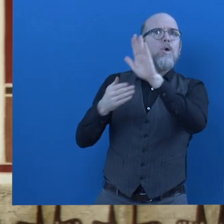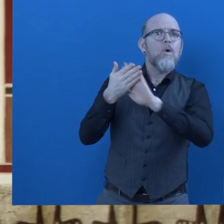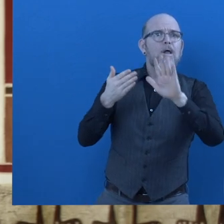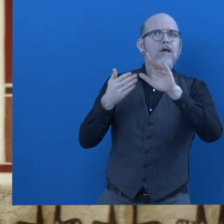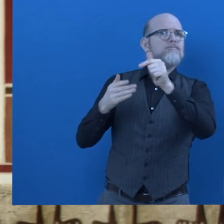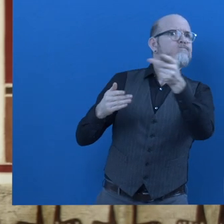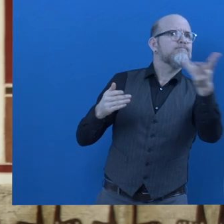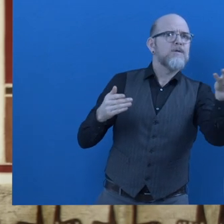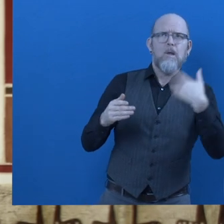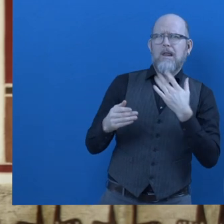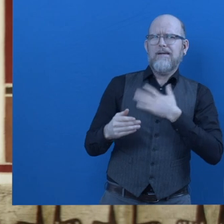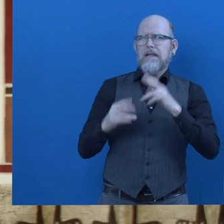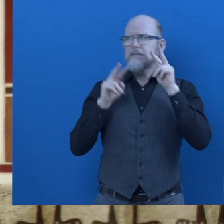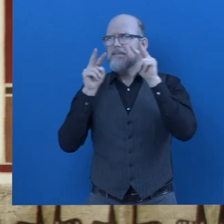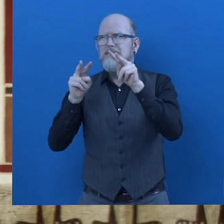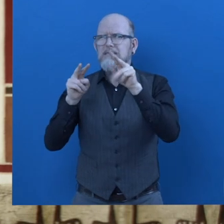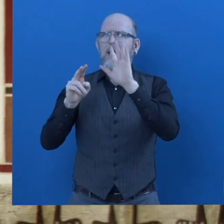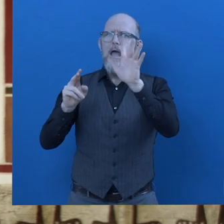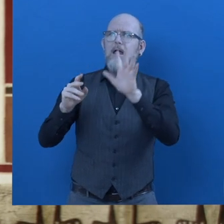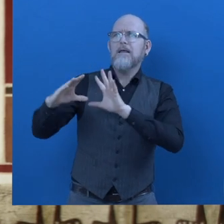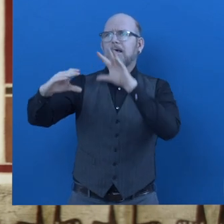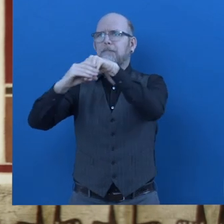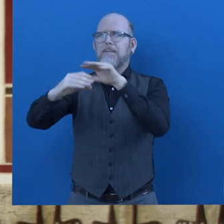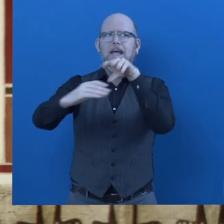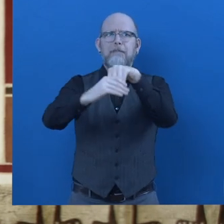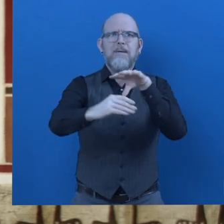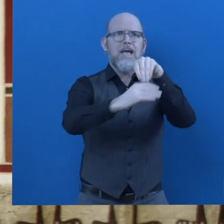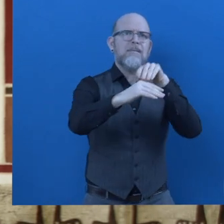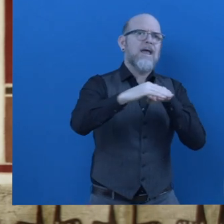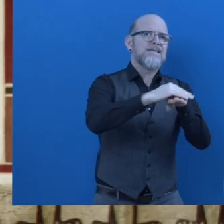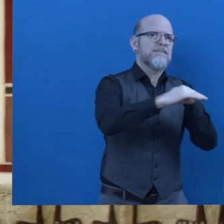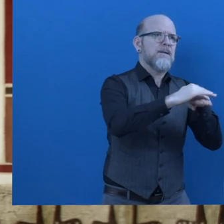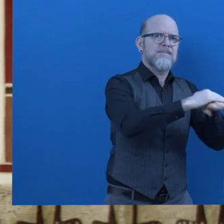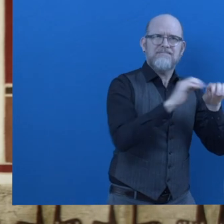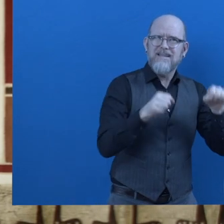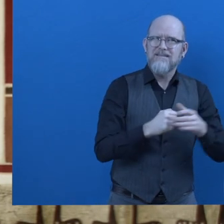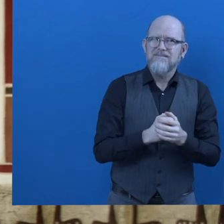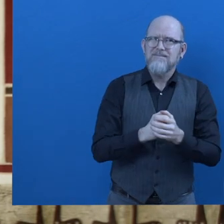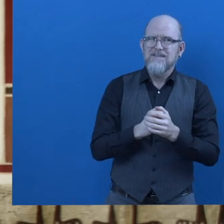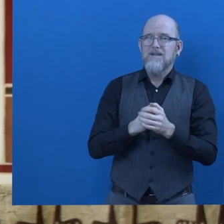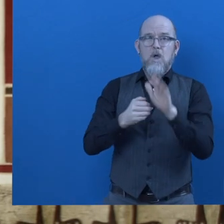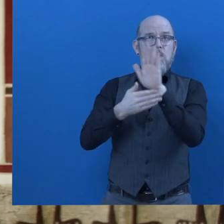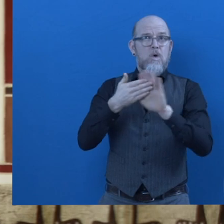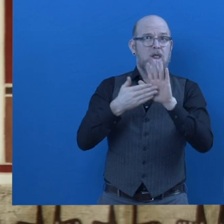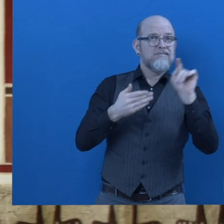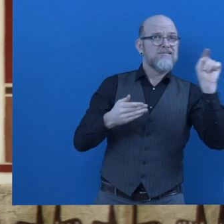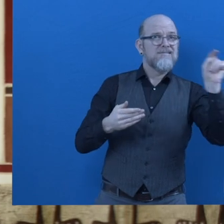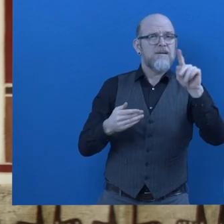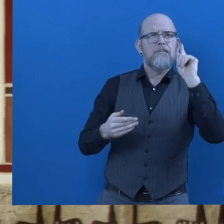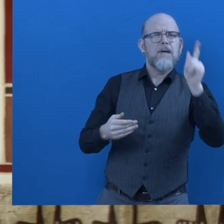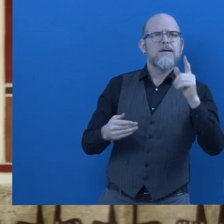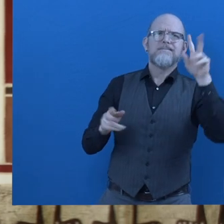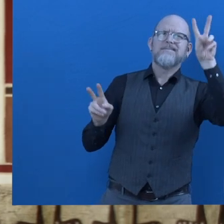an accessible environment in training colleges, focusing on training to